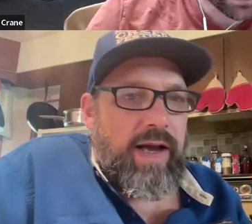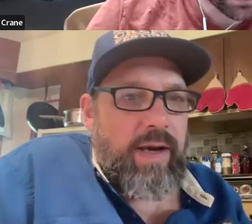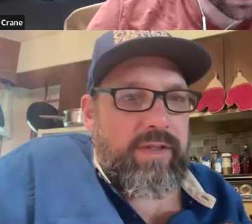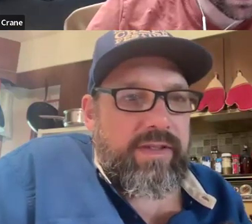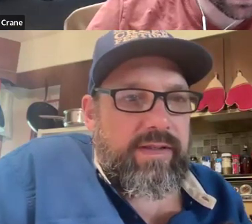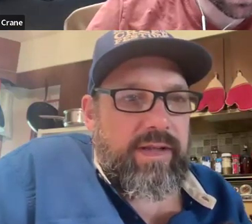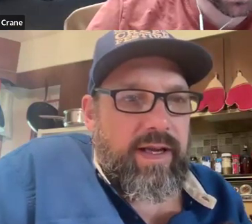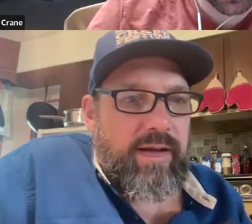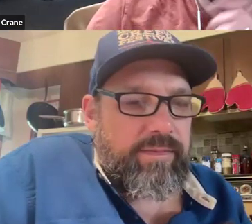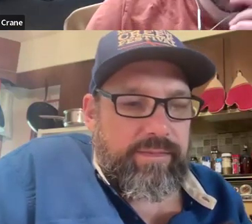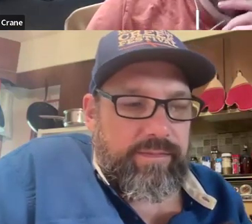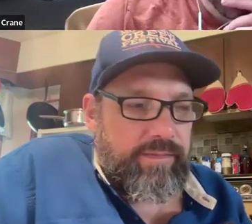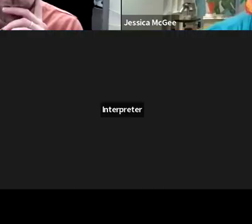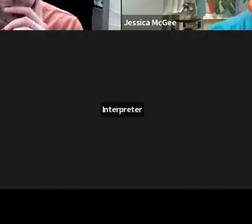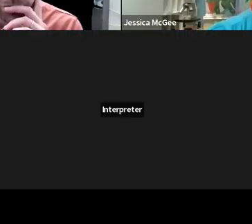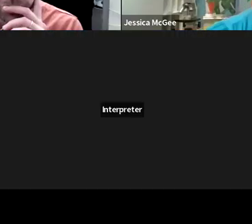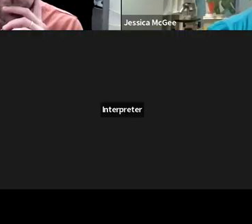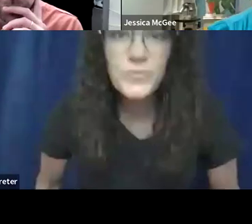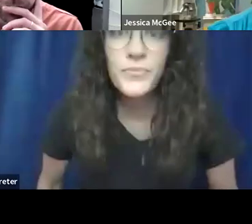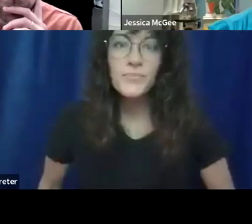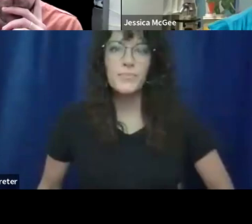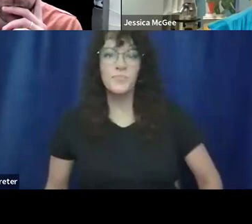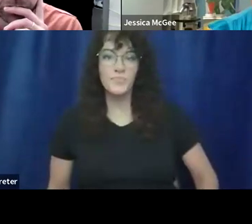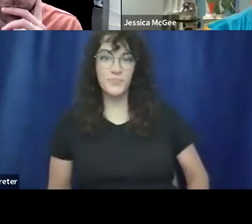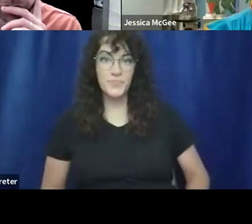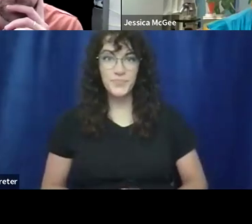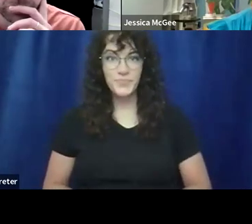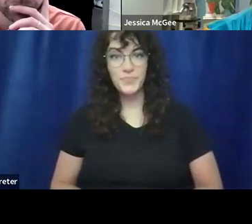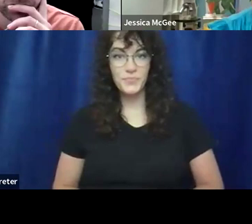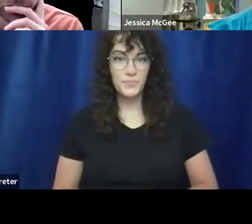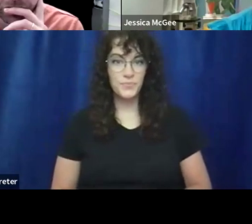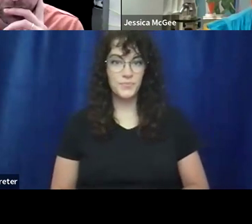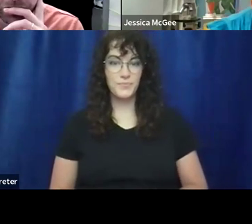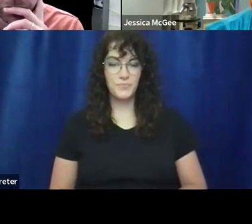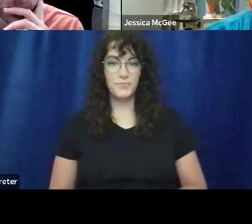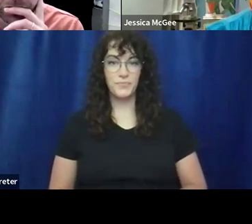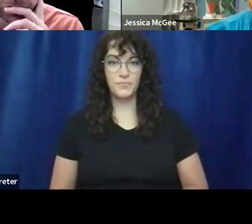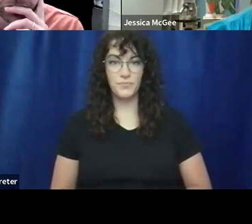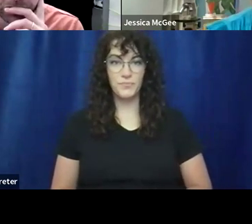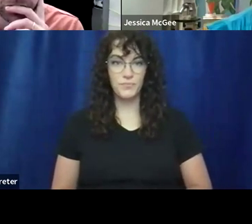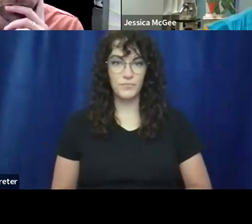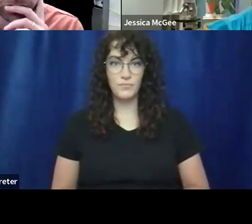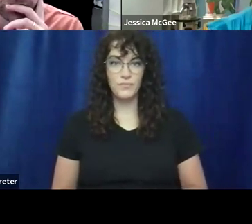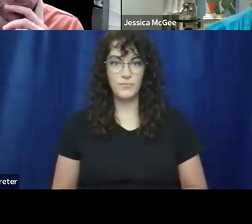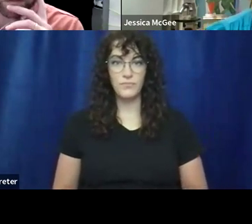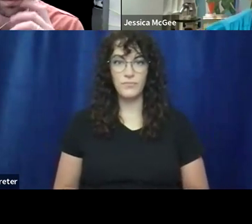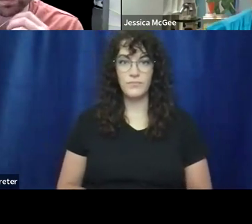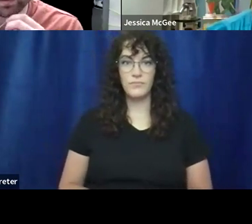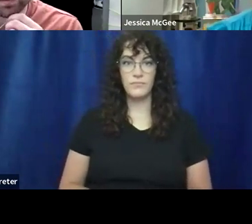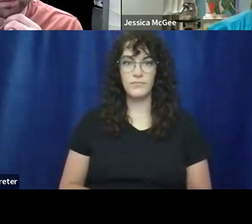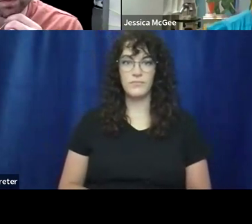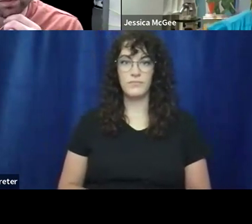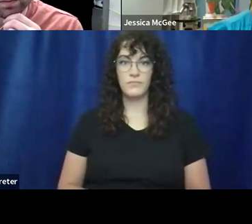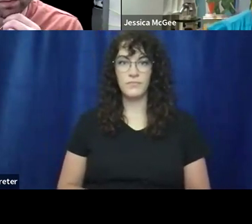Uh, I was, uh, overwhelmed by the resources that, that came to me when I started. Uh,